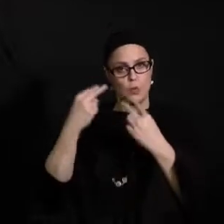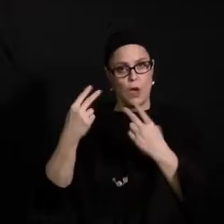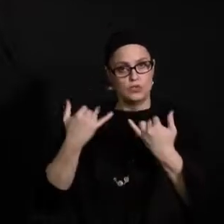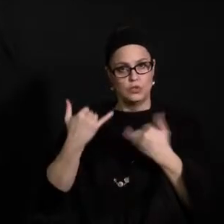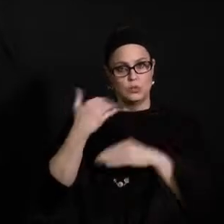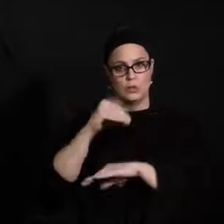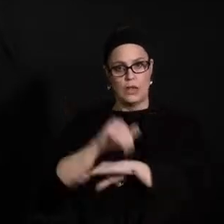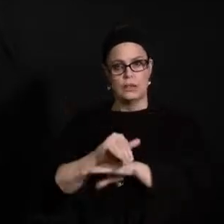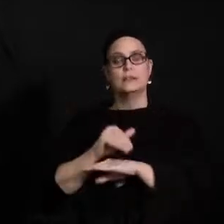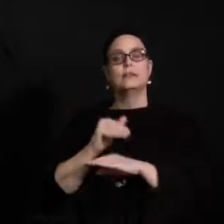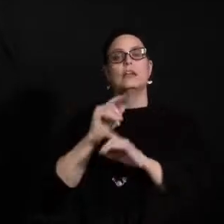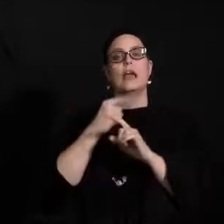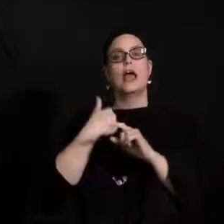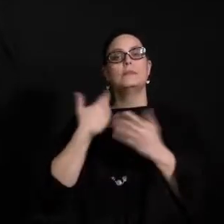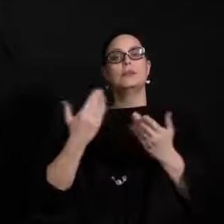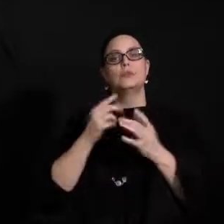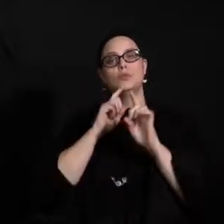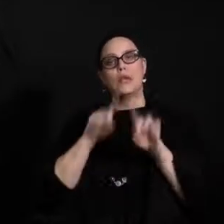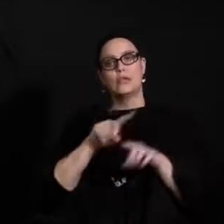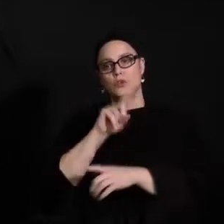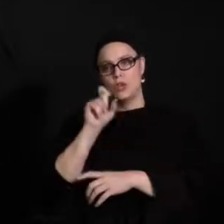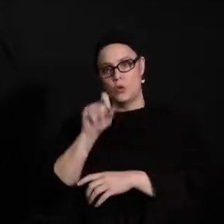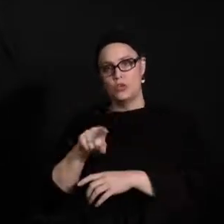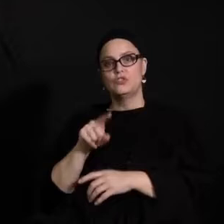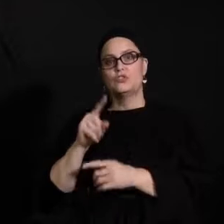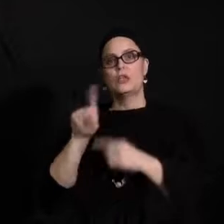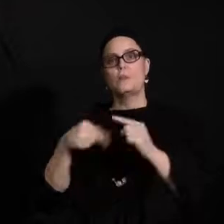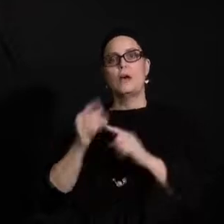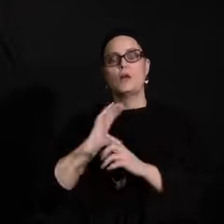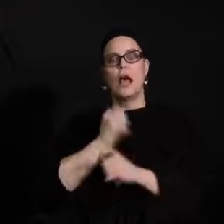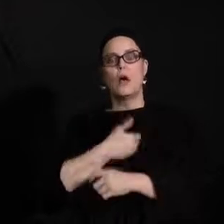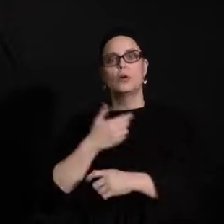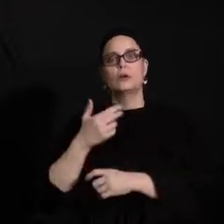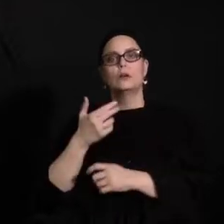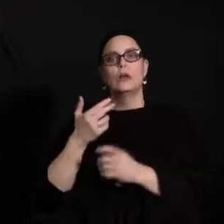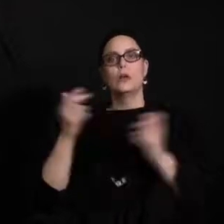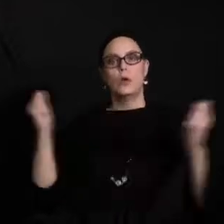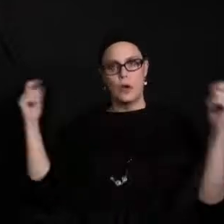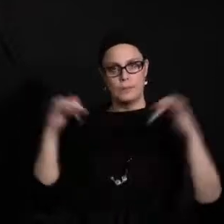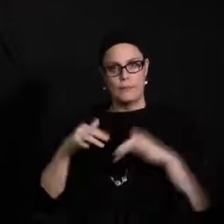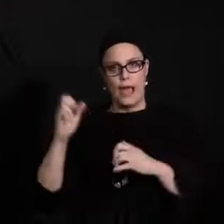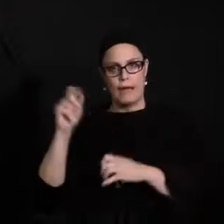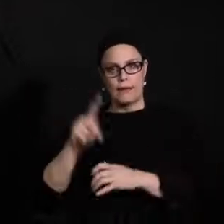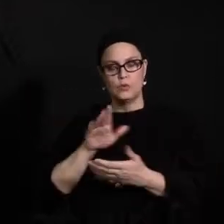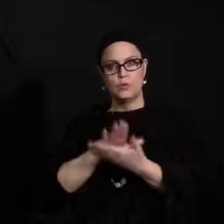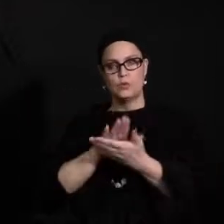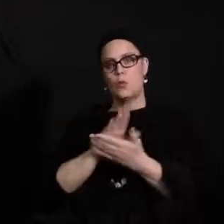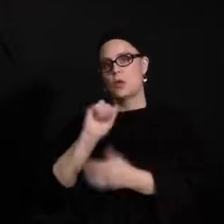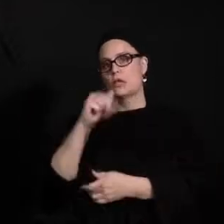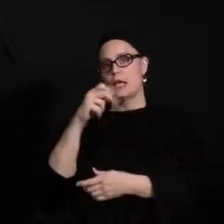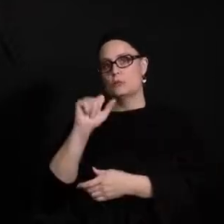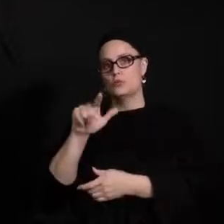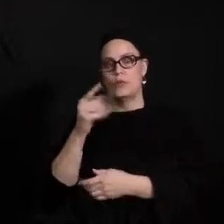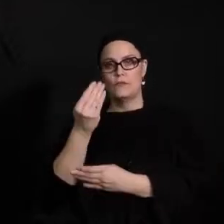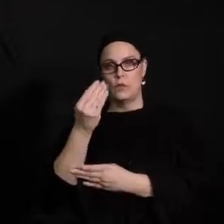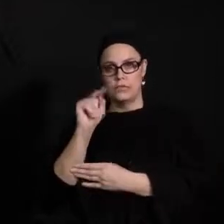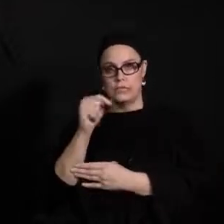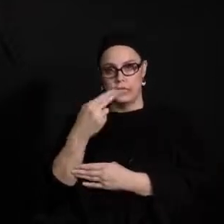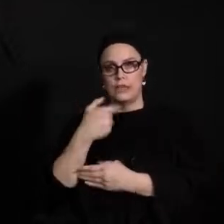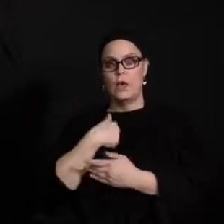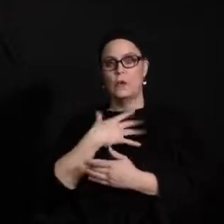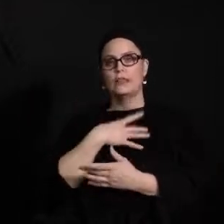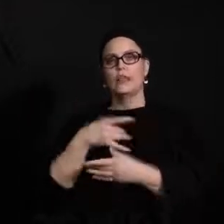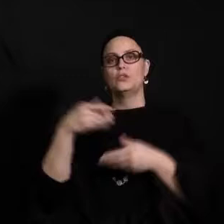the questions that you have about our safe return to secondary in-person learning beginning April 14th. And with that, I'd like to have